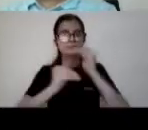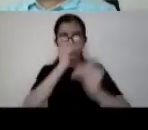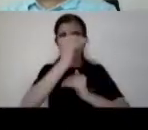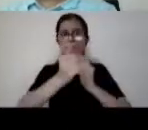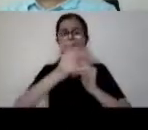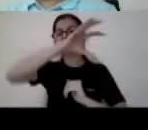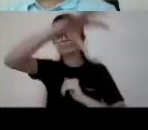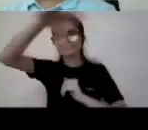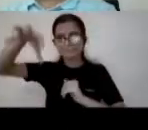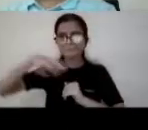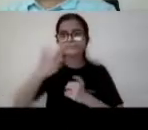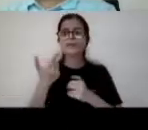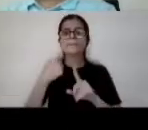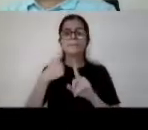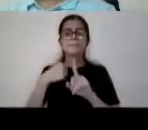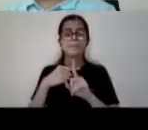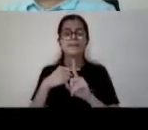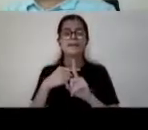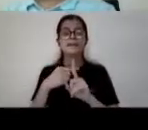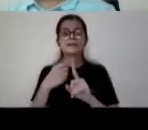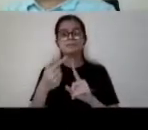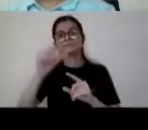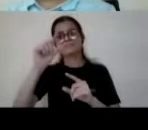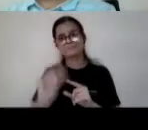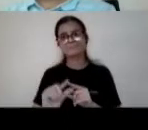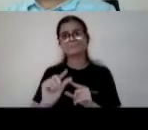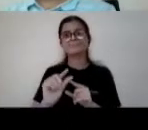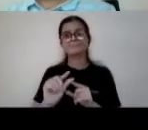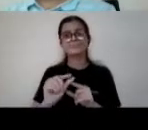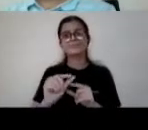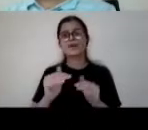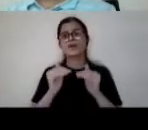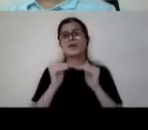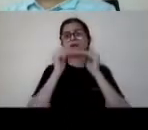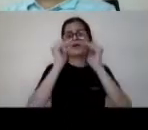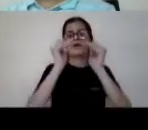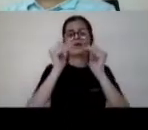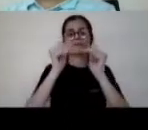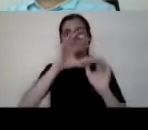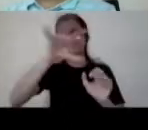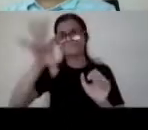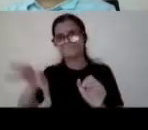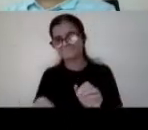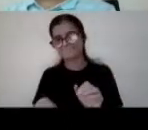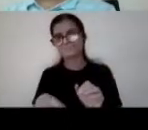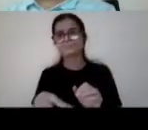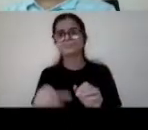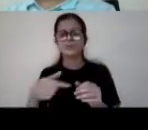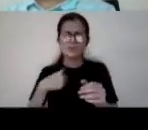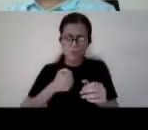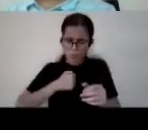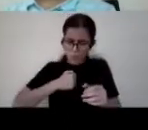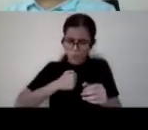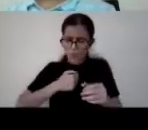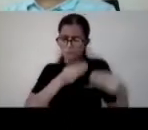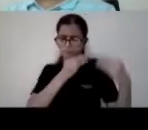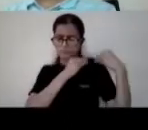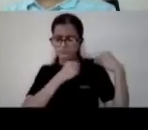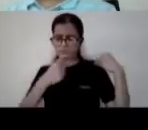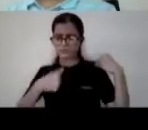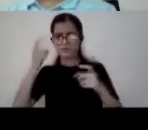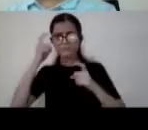but it is much less than what is happening in higher income countries now it is really upon us what is our mind